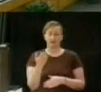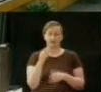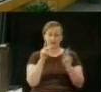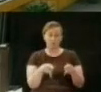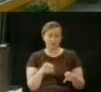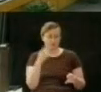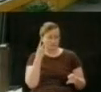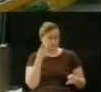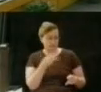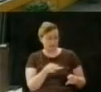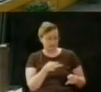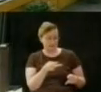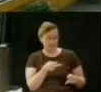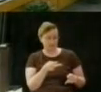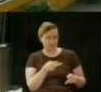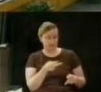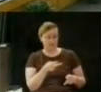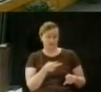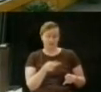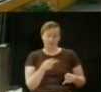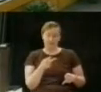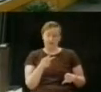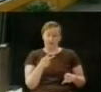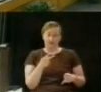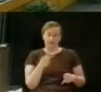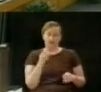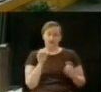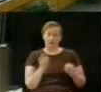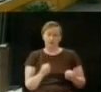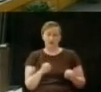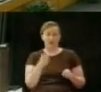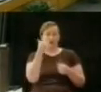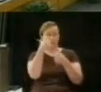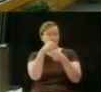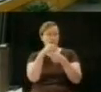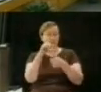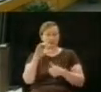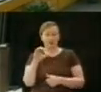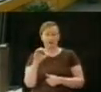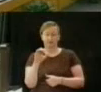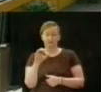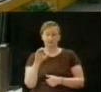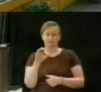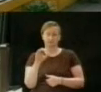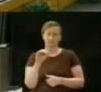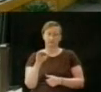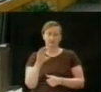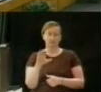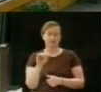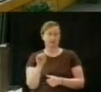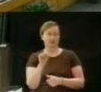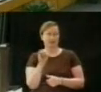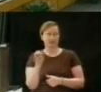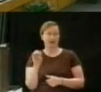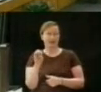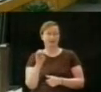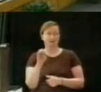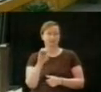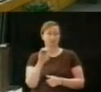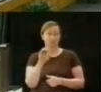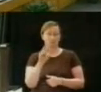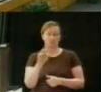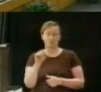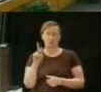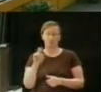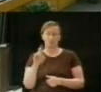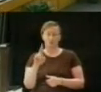look at it very carefully, that we look at it very methodically. Because one of the things that people look at, and gosh, those